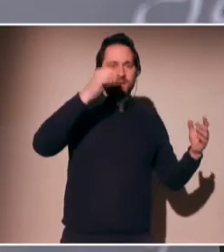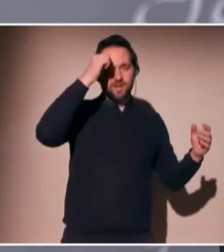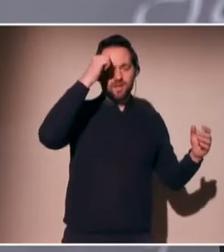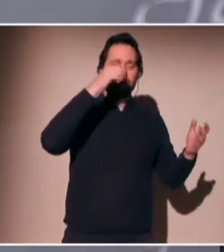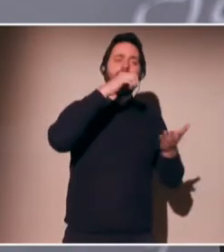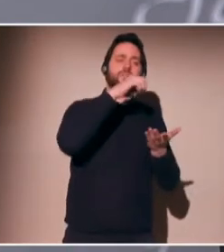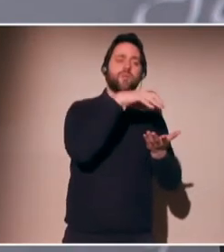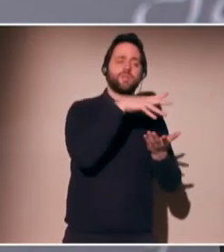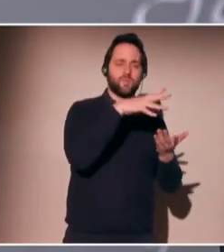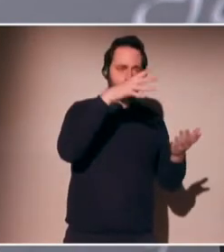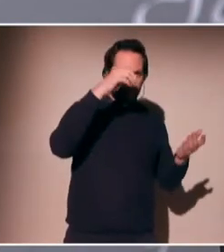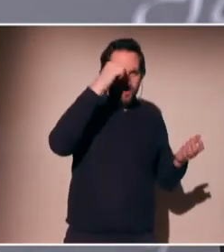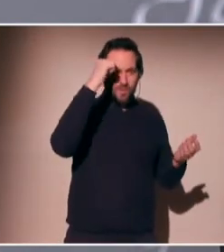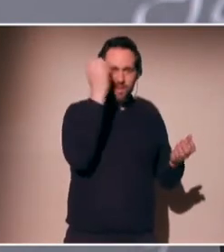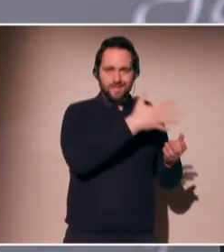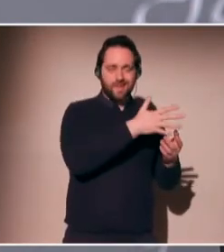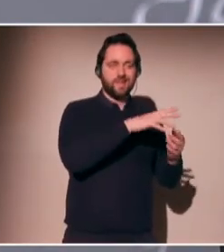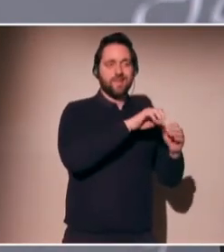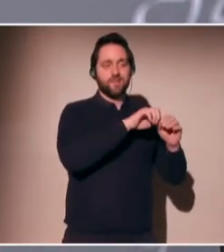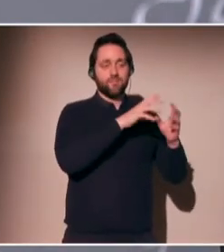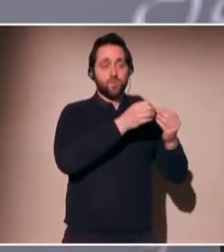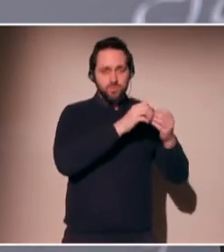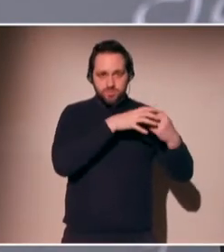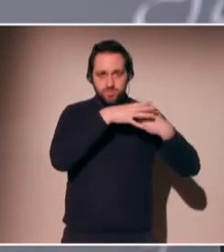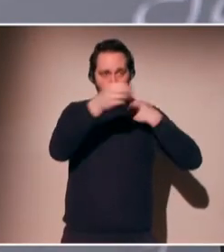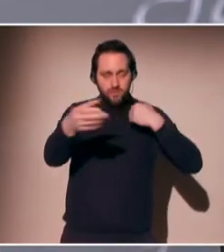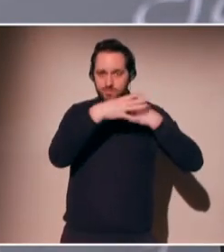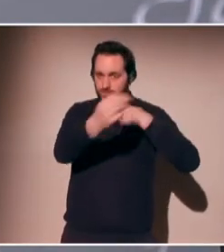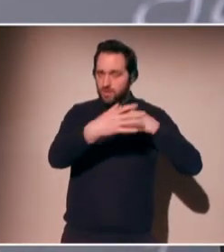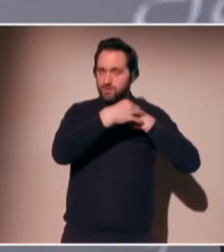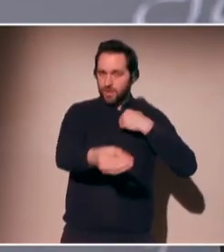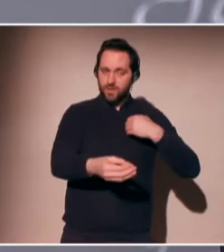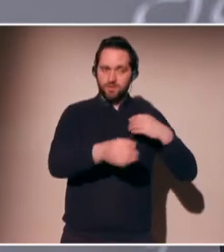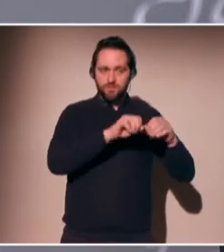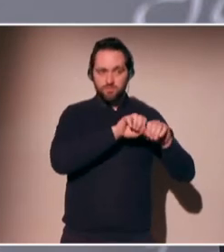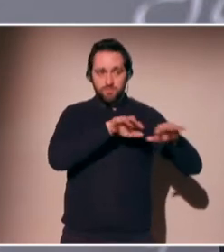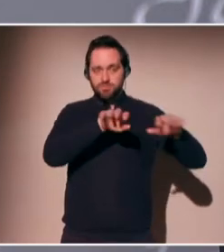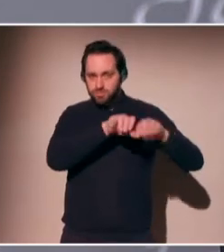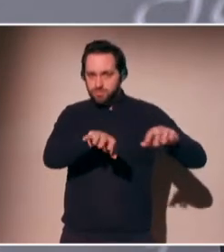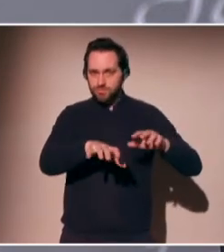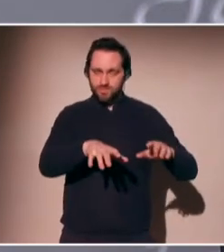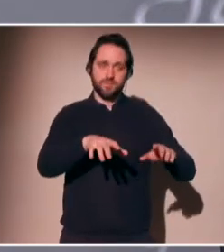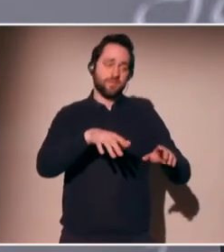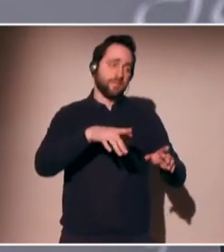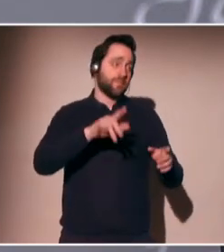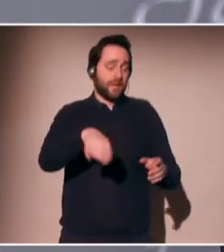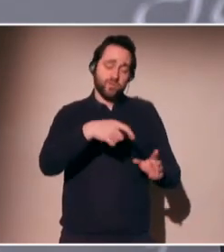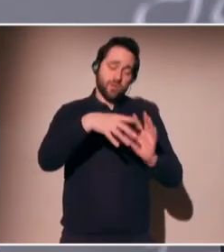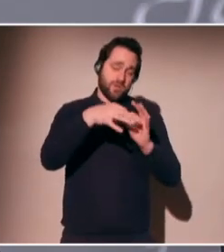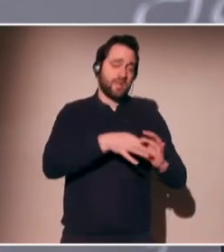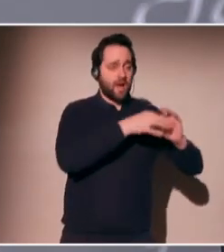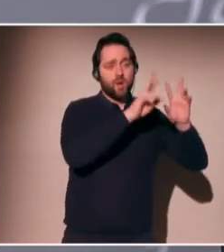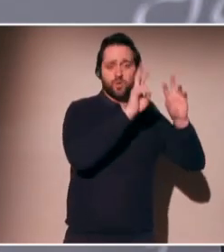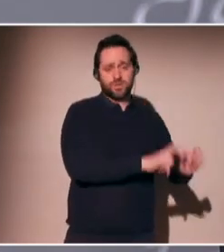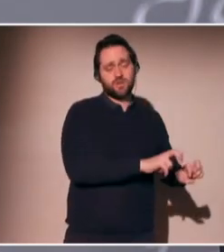that may not really be what happened, but irregardless that that wasn't the situation in that example, this idea